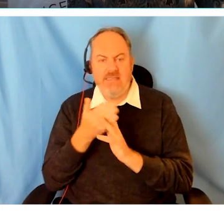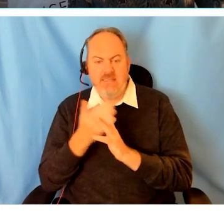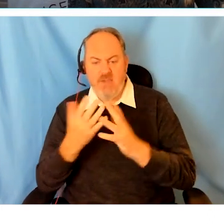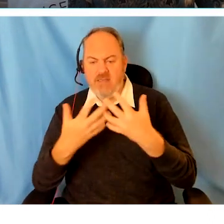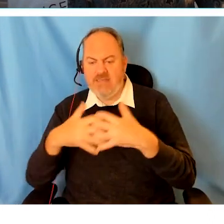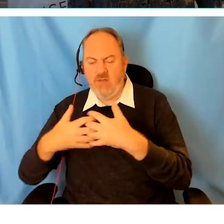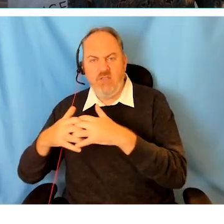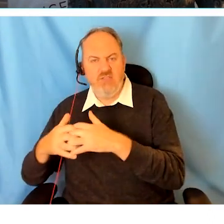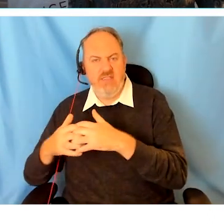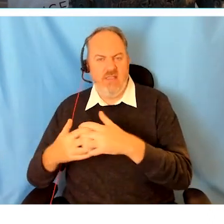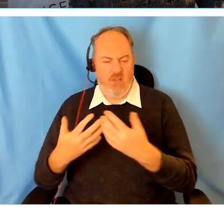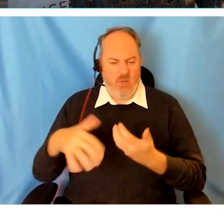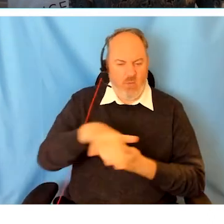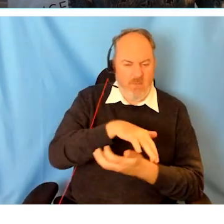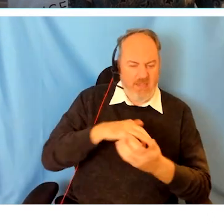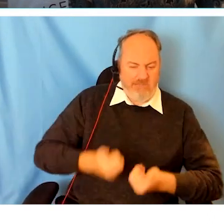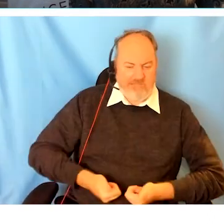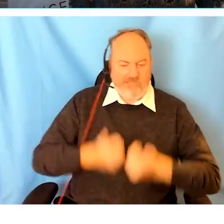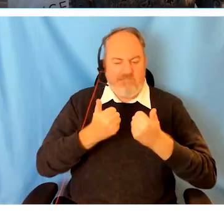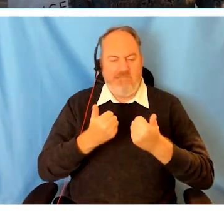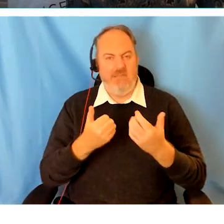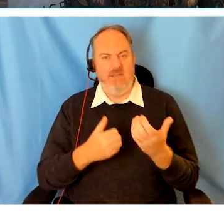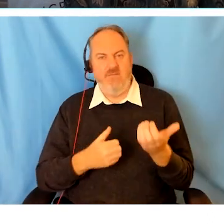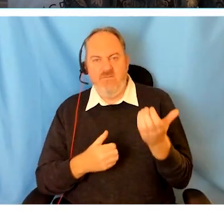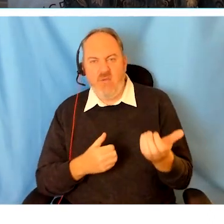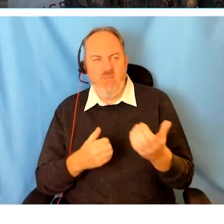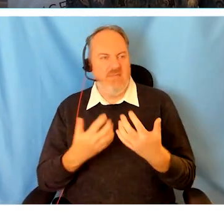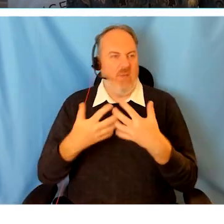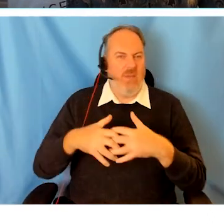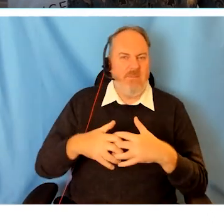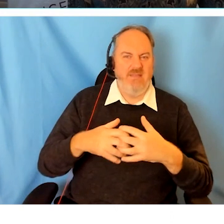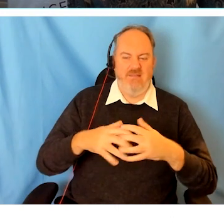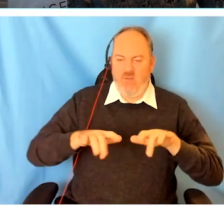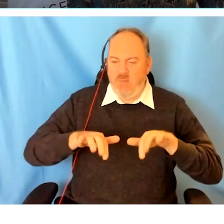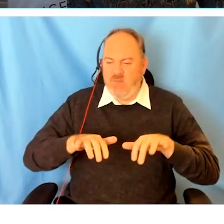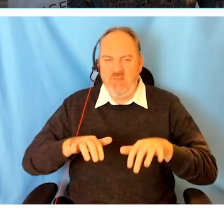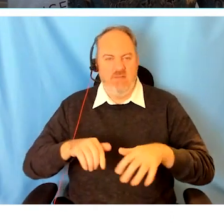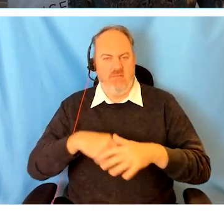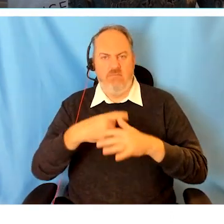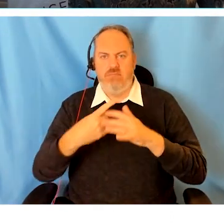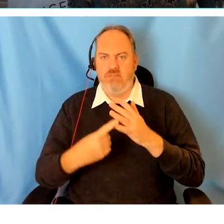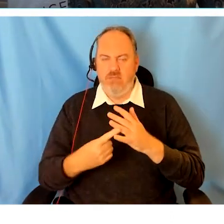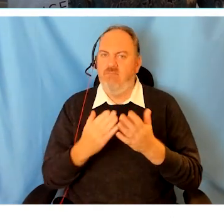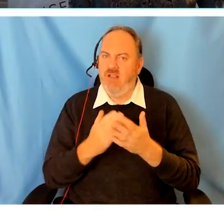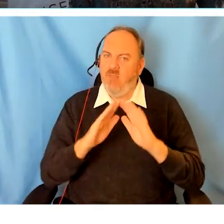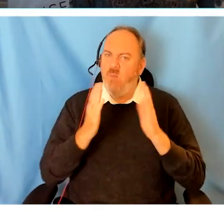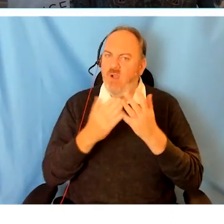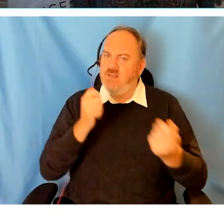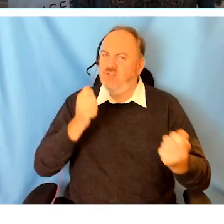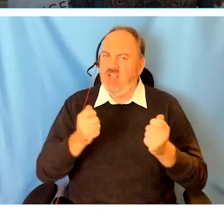devices and some ethical shifts in the corporate landscape, we've also seen